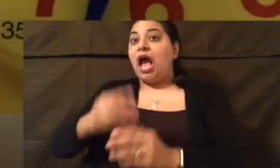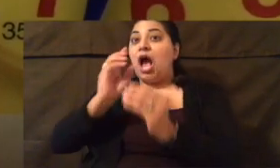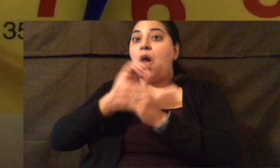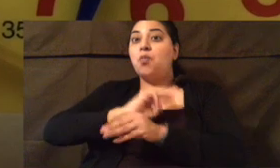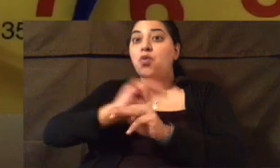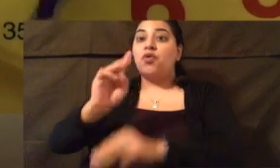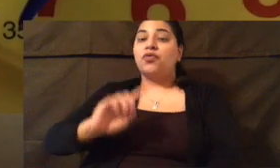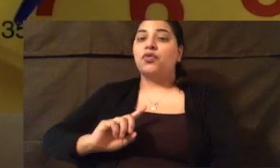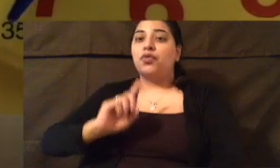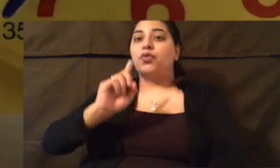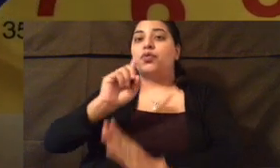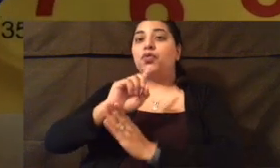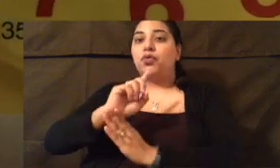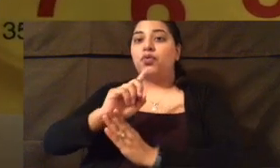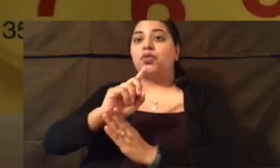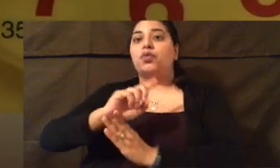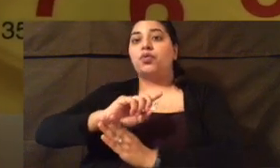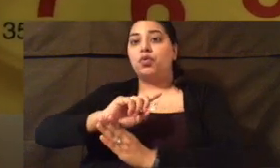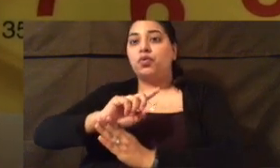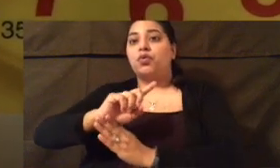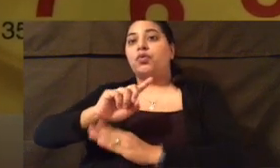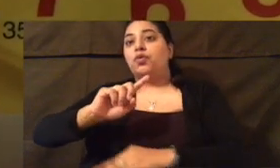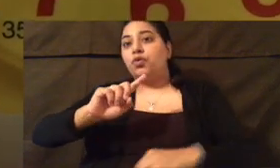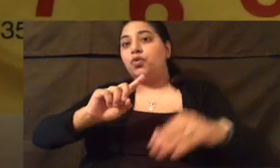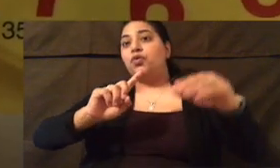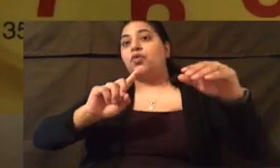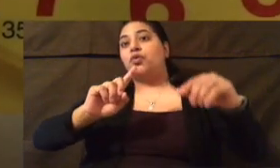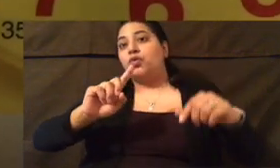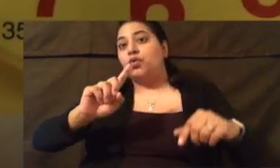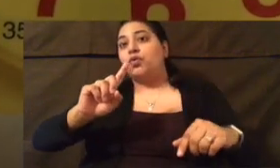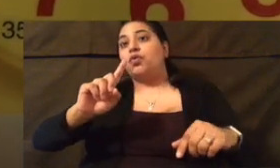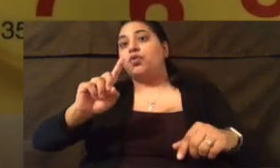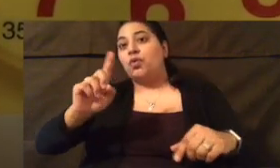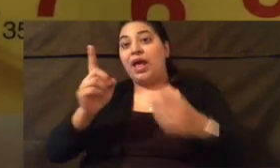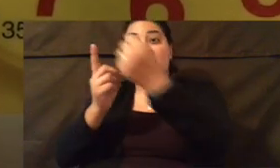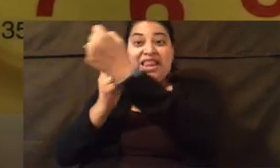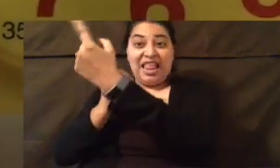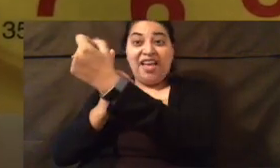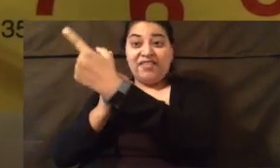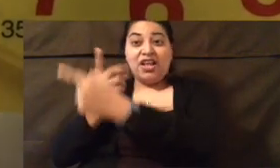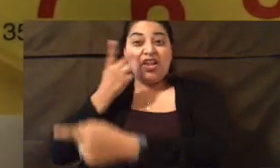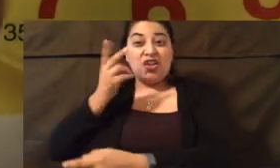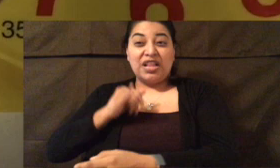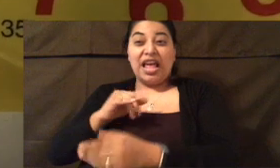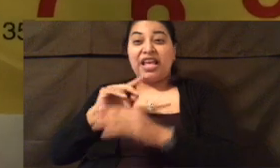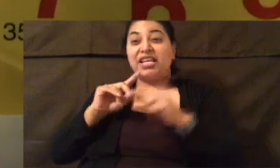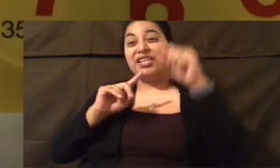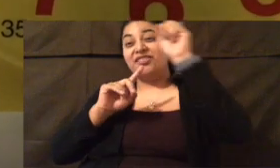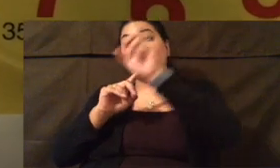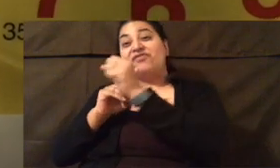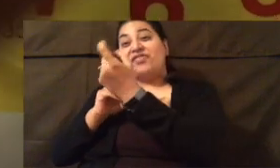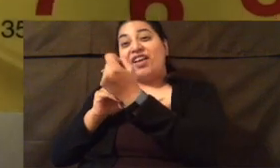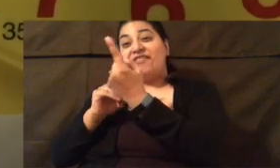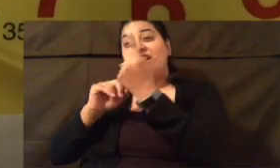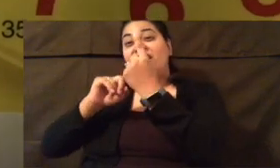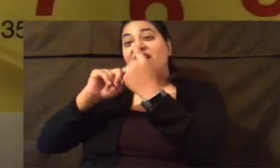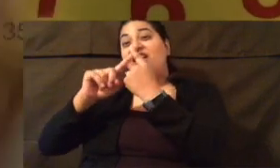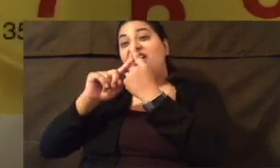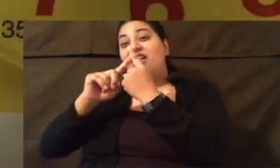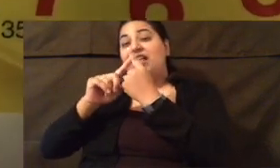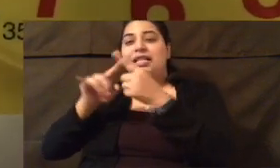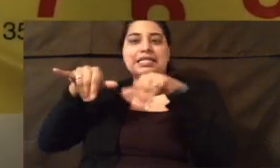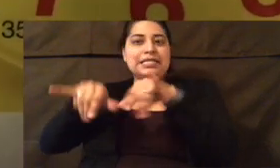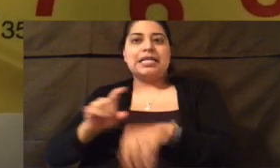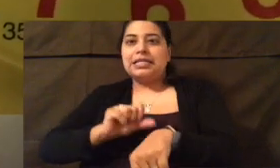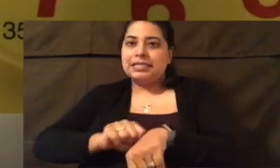As I move, my hour hand gets closer and closer to 11. Even though it looks like it's touching the 11,